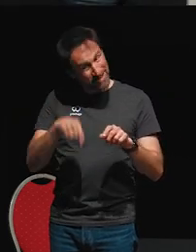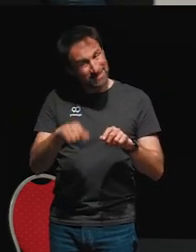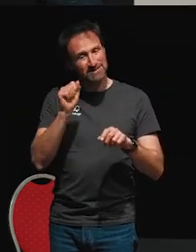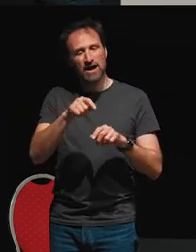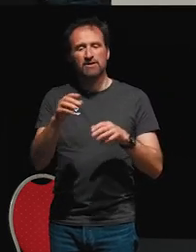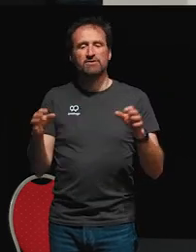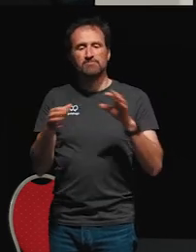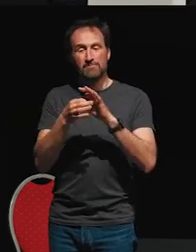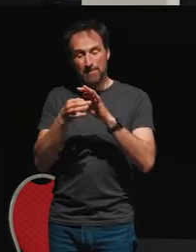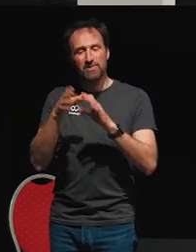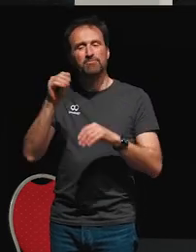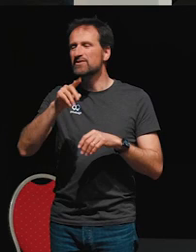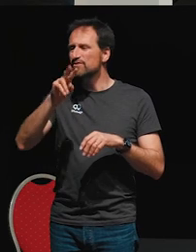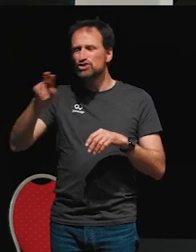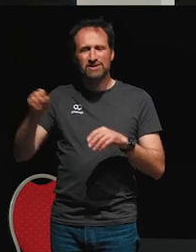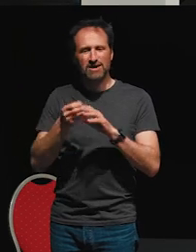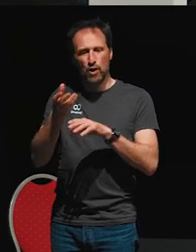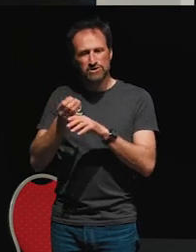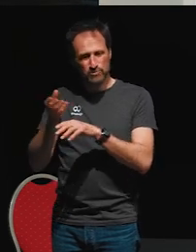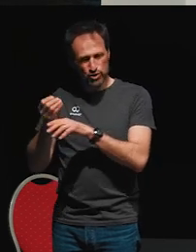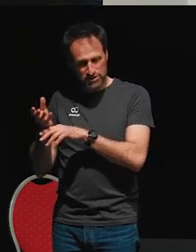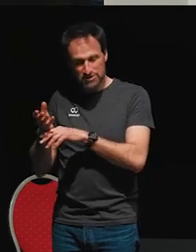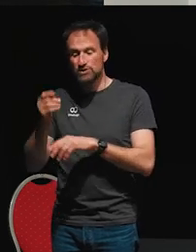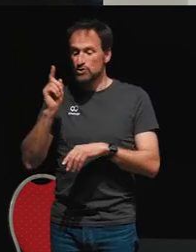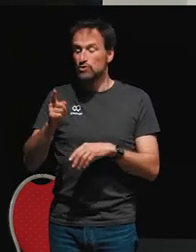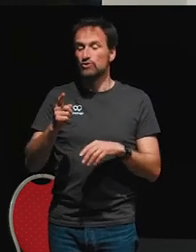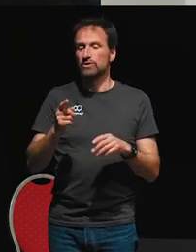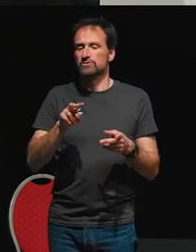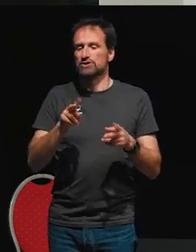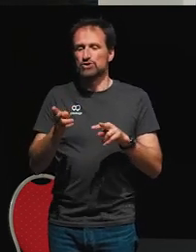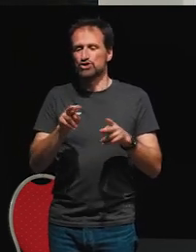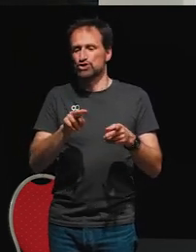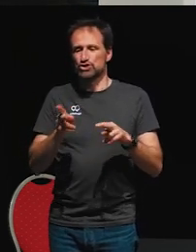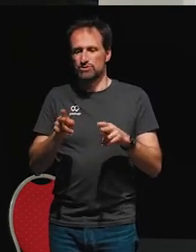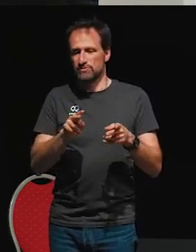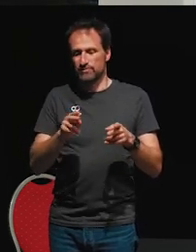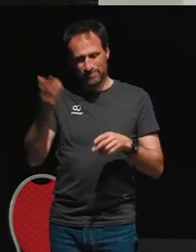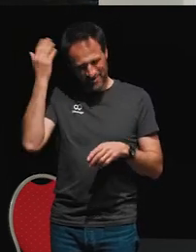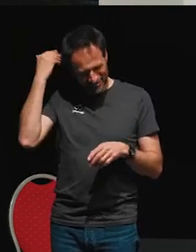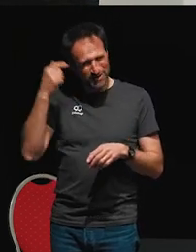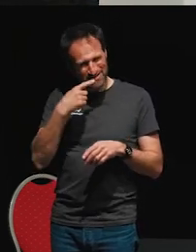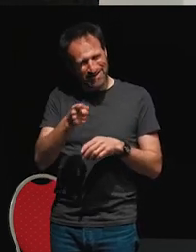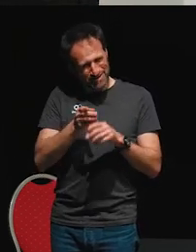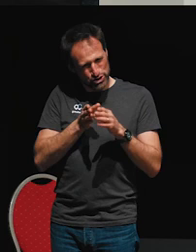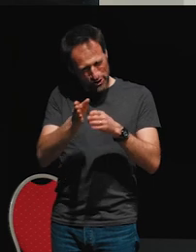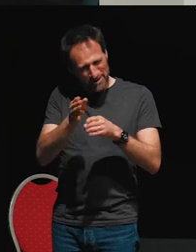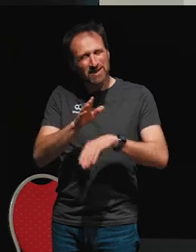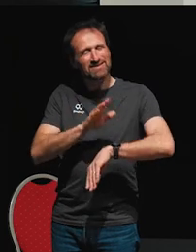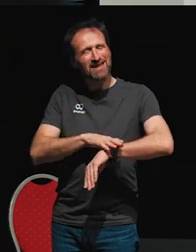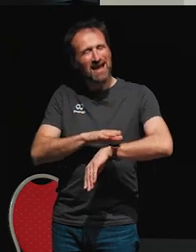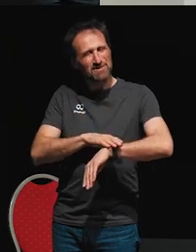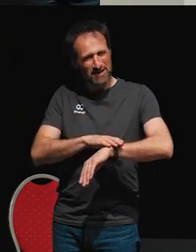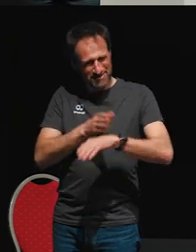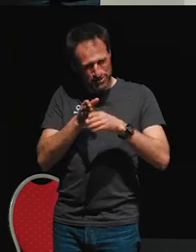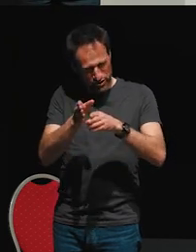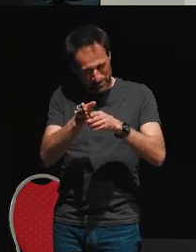switch between them. So this countdown stream you're seeing here, that's the stream I created before, what I call the timer stream. And then this never